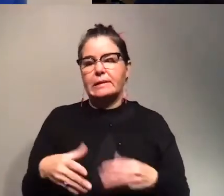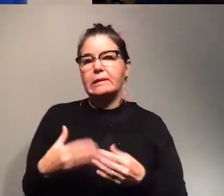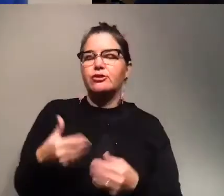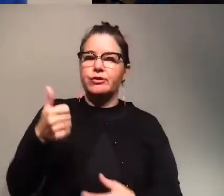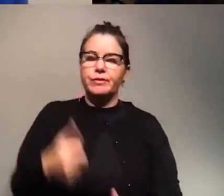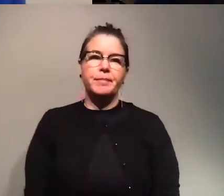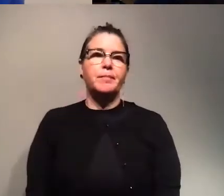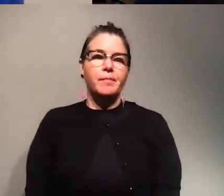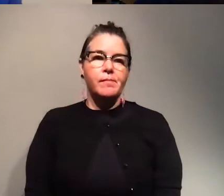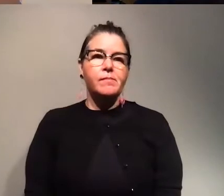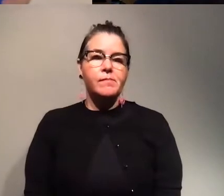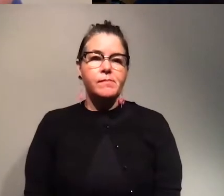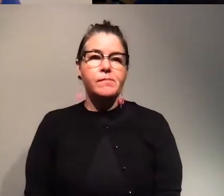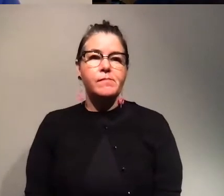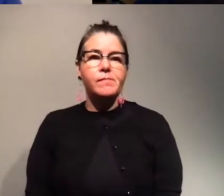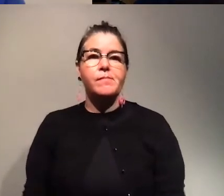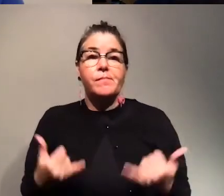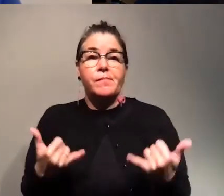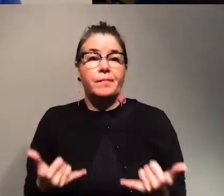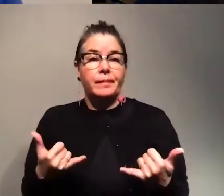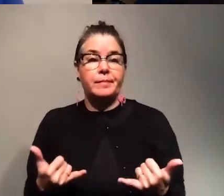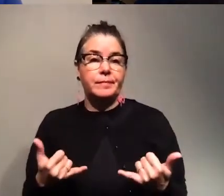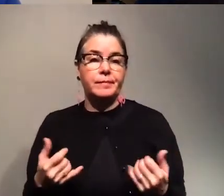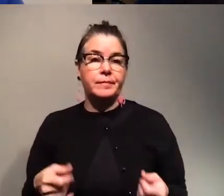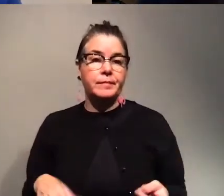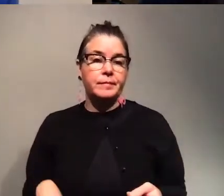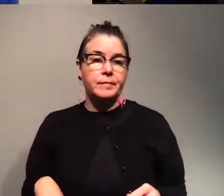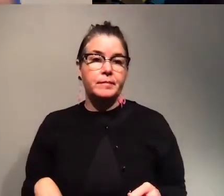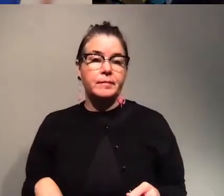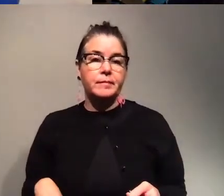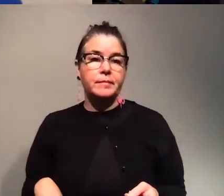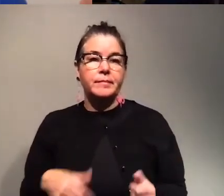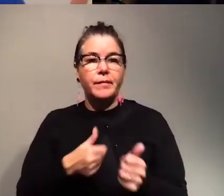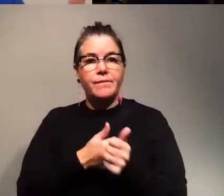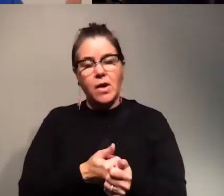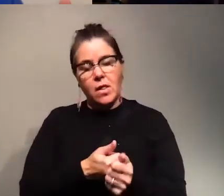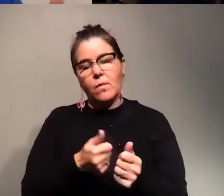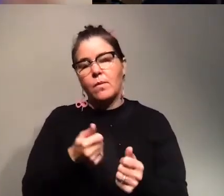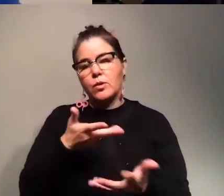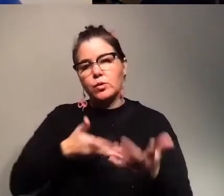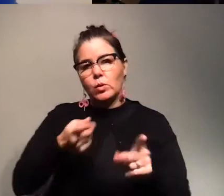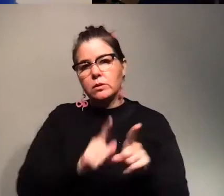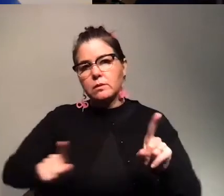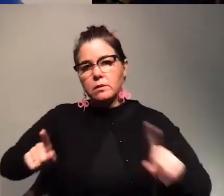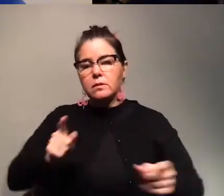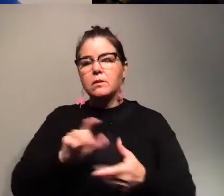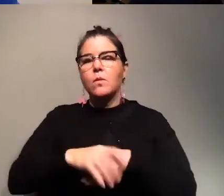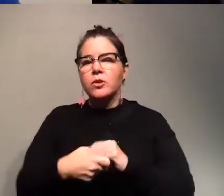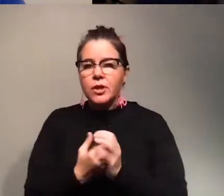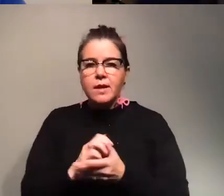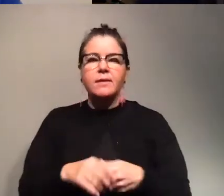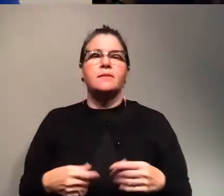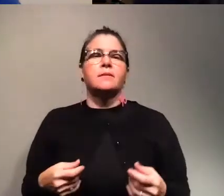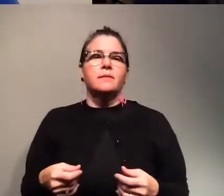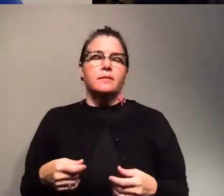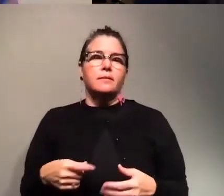exactly and for example just right now that we are at home and following like this social distancing and washing our hands to